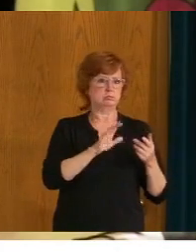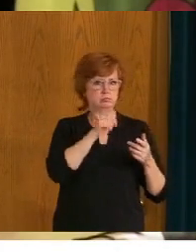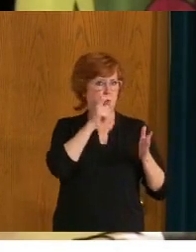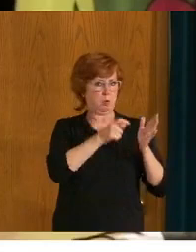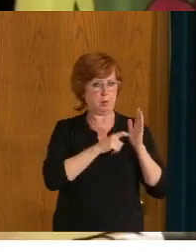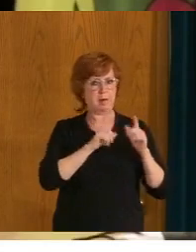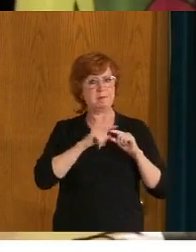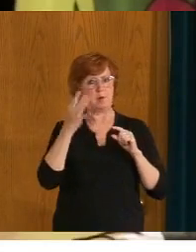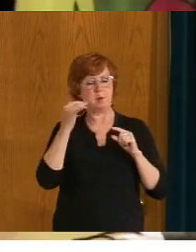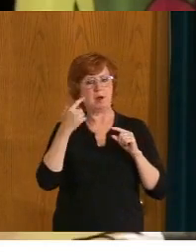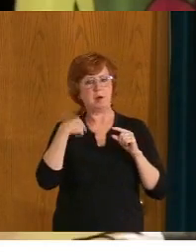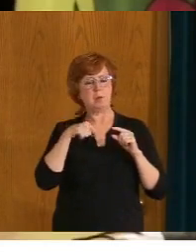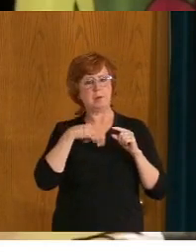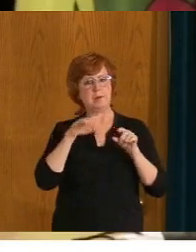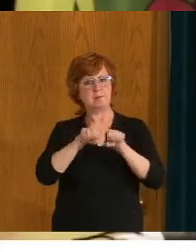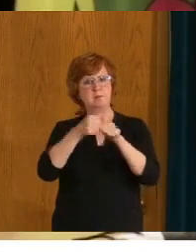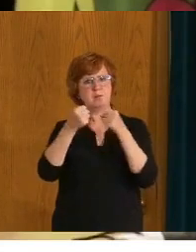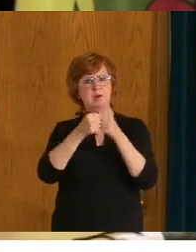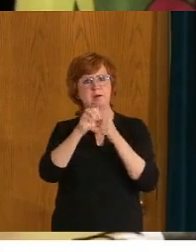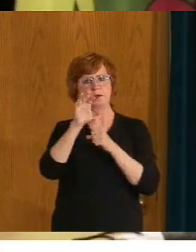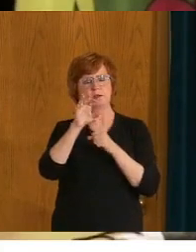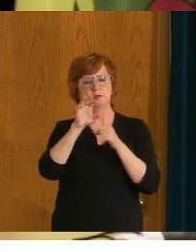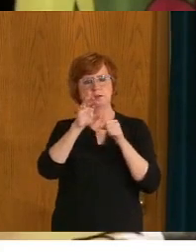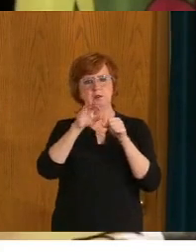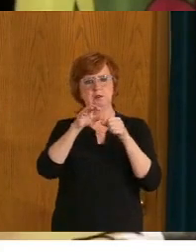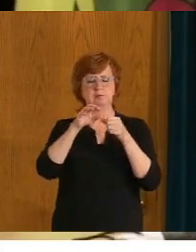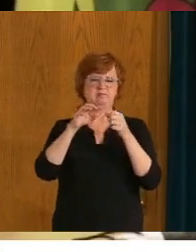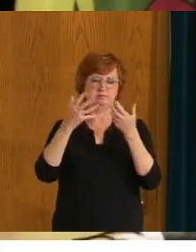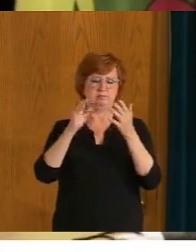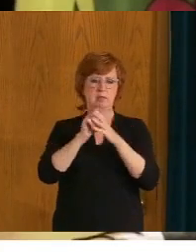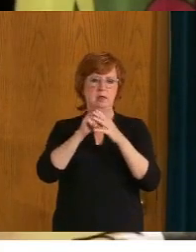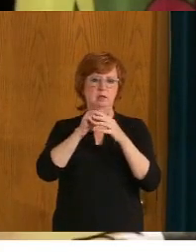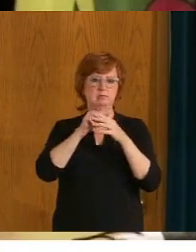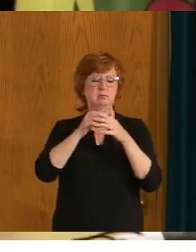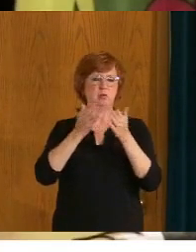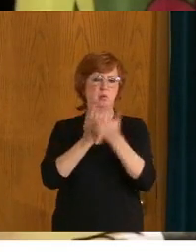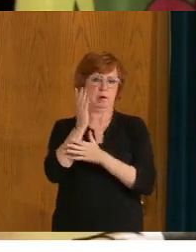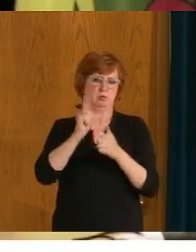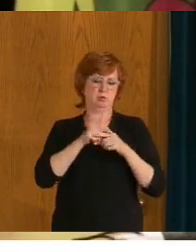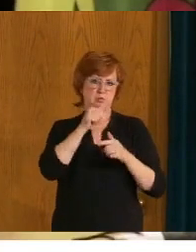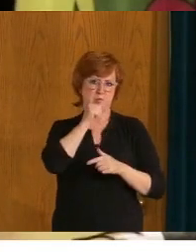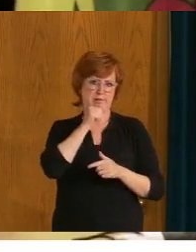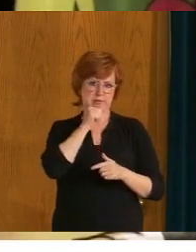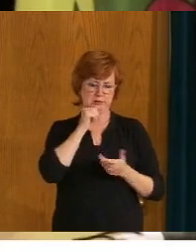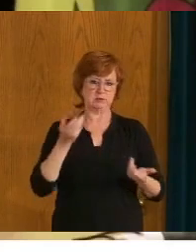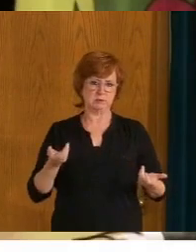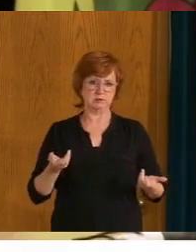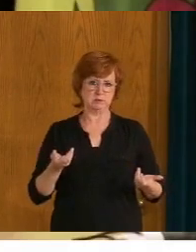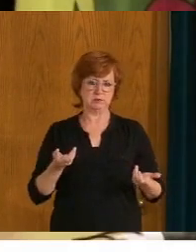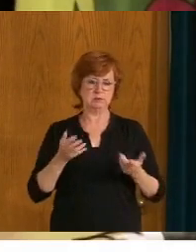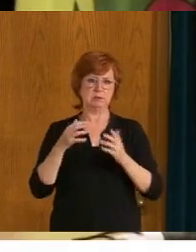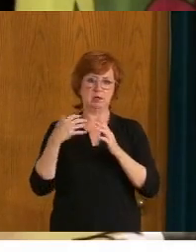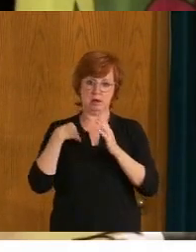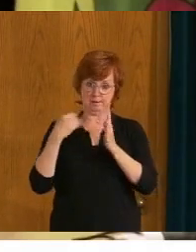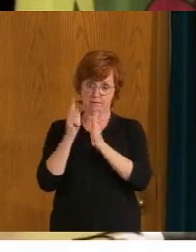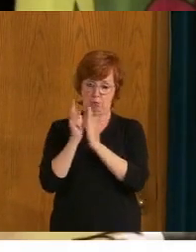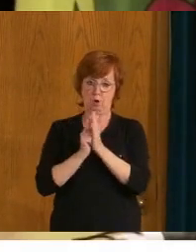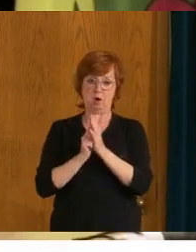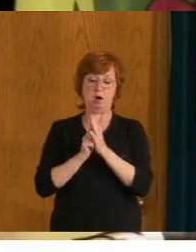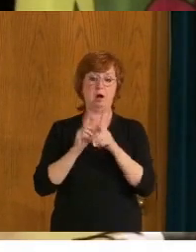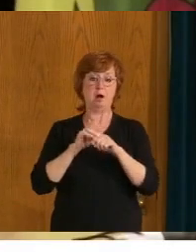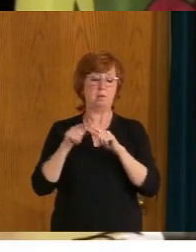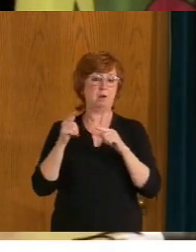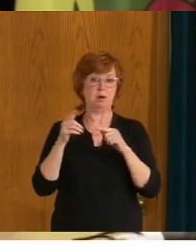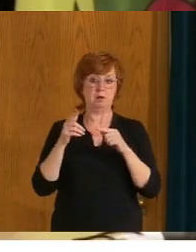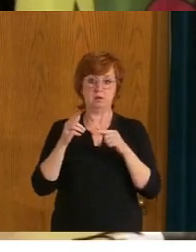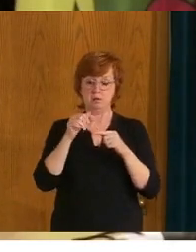anyone for the proof of vaccination in order to attend an event. That said, as always, we want everyone